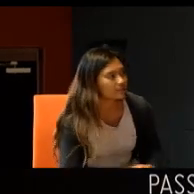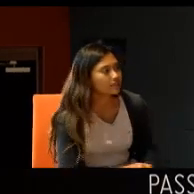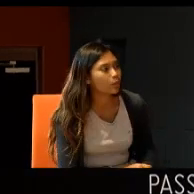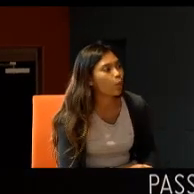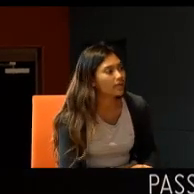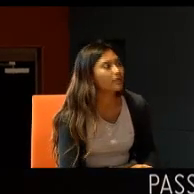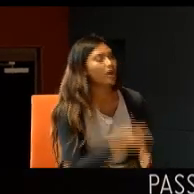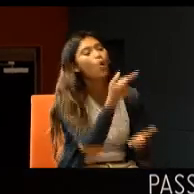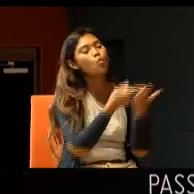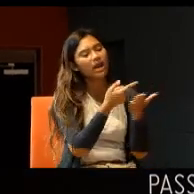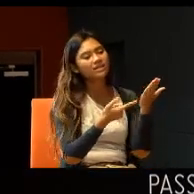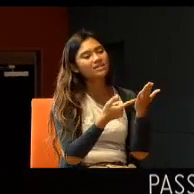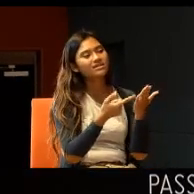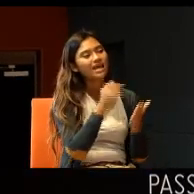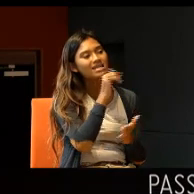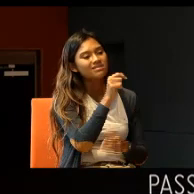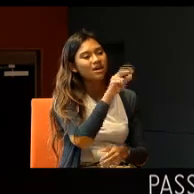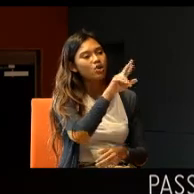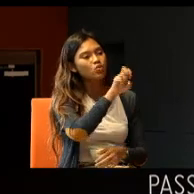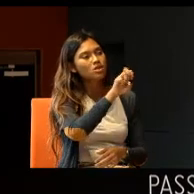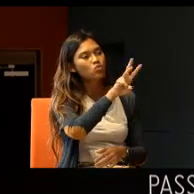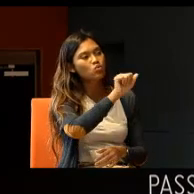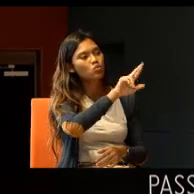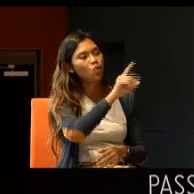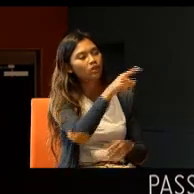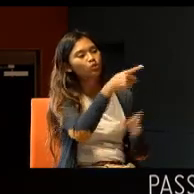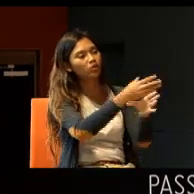What, what was that reward, that, can you illustrate it?